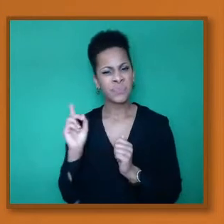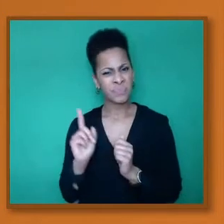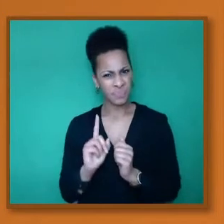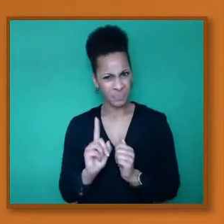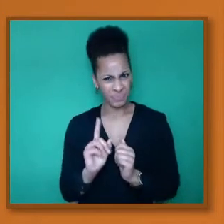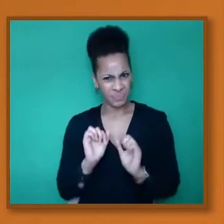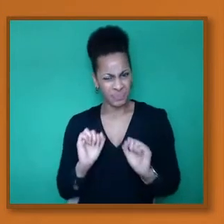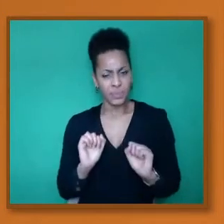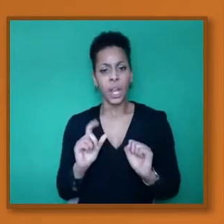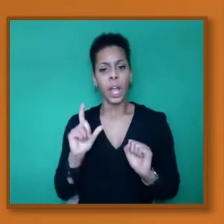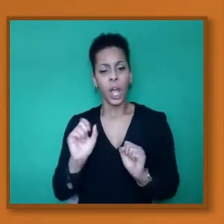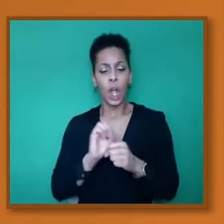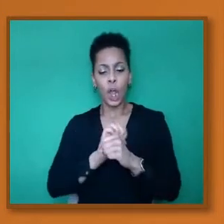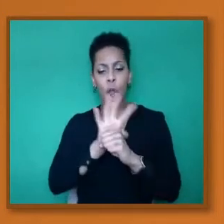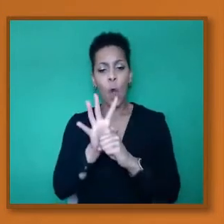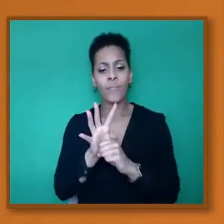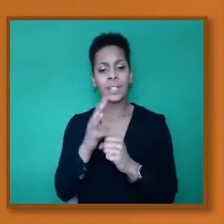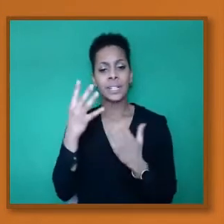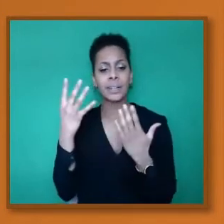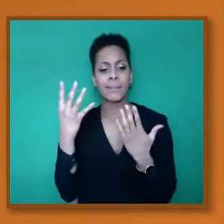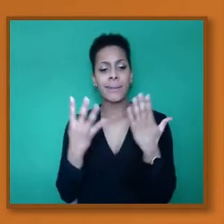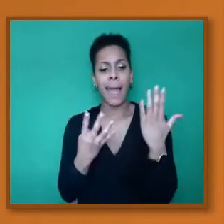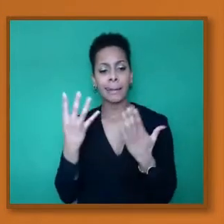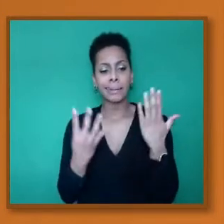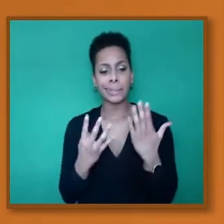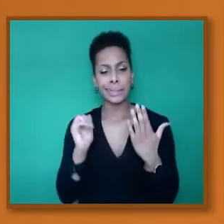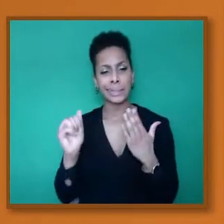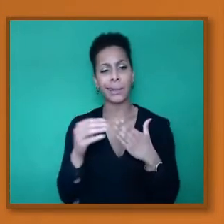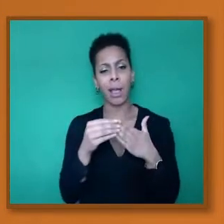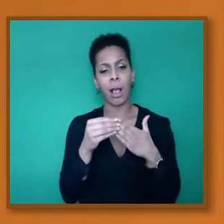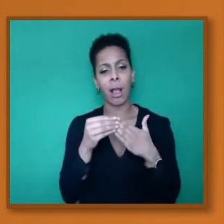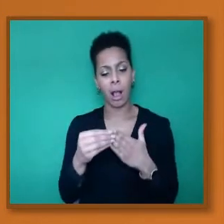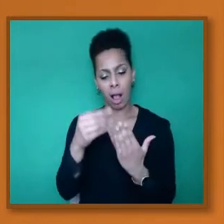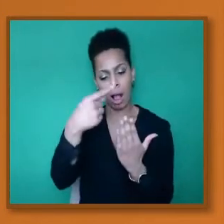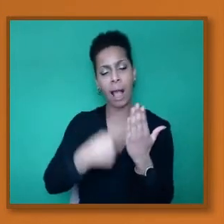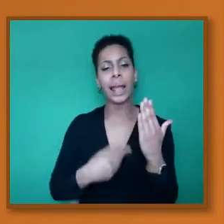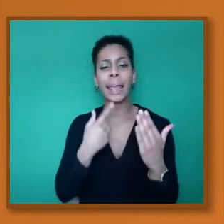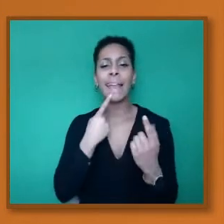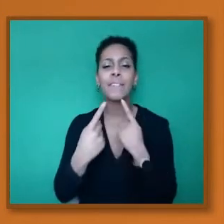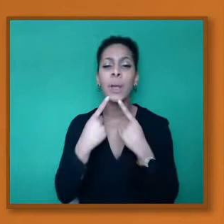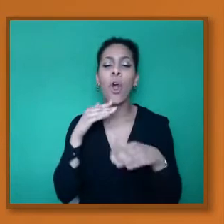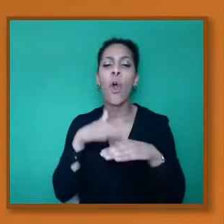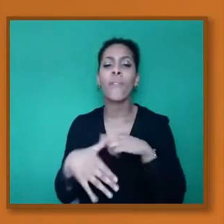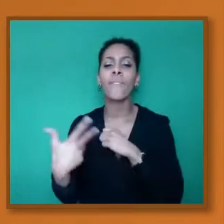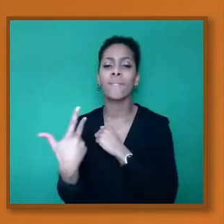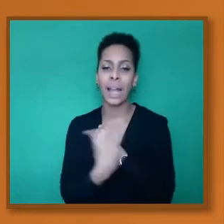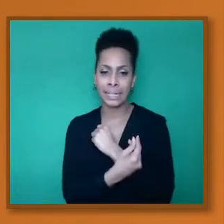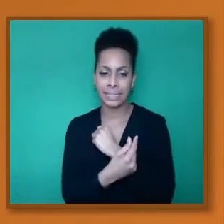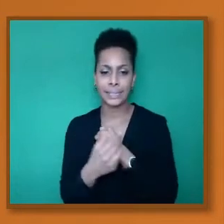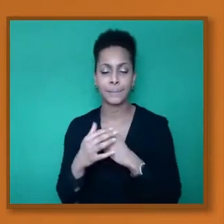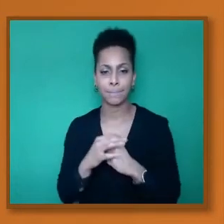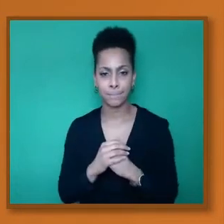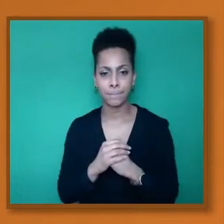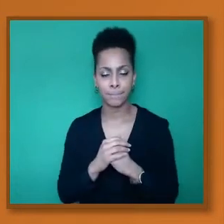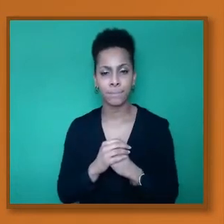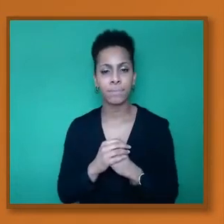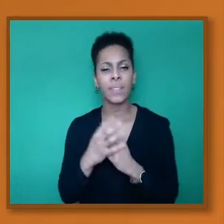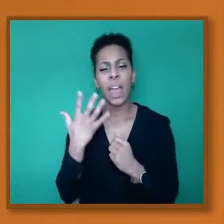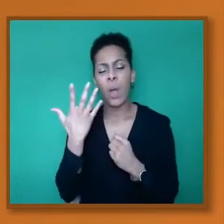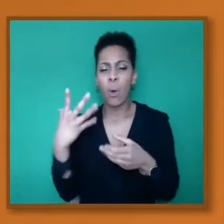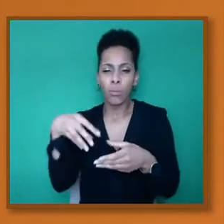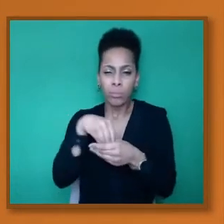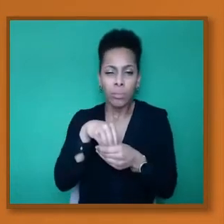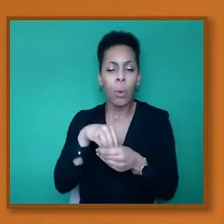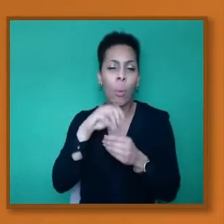And there's also the slides will be made available. And there is a couple of videos which goes with it, which I